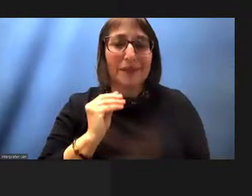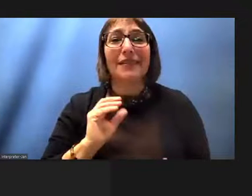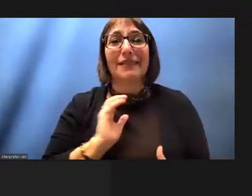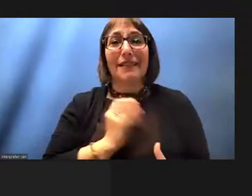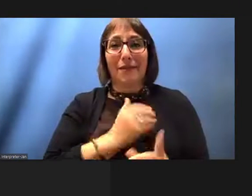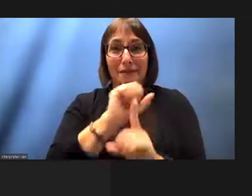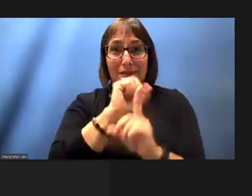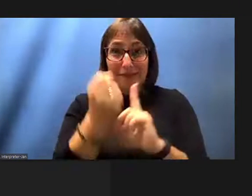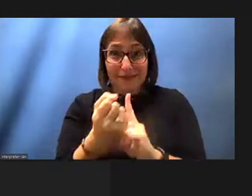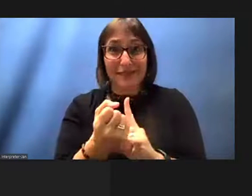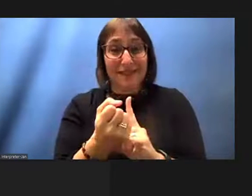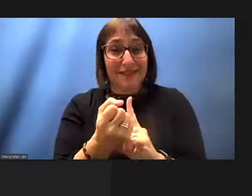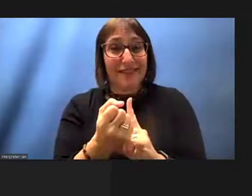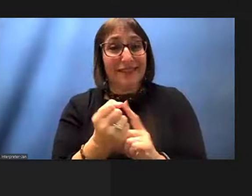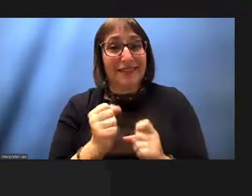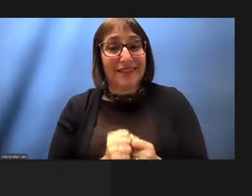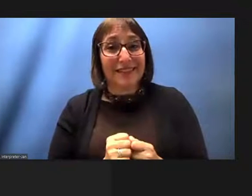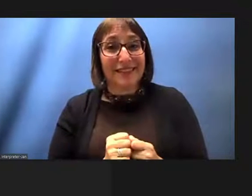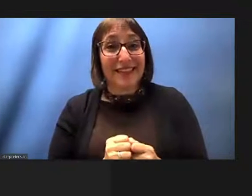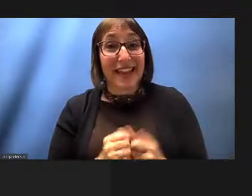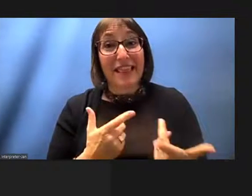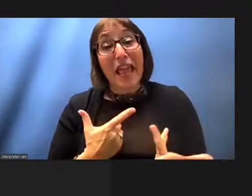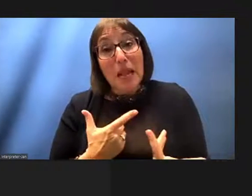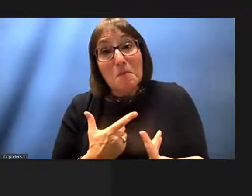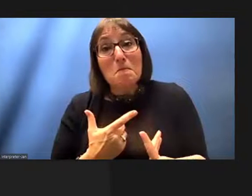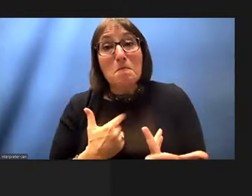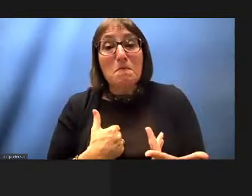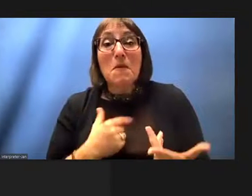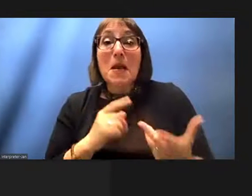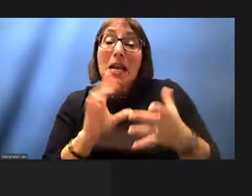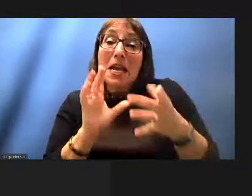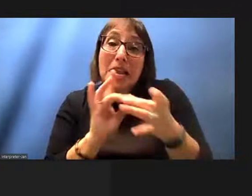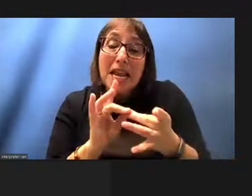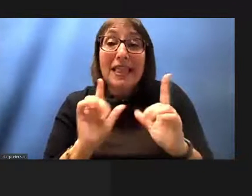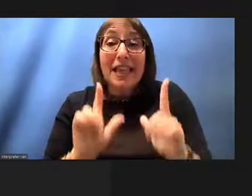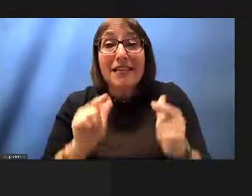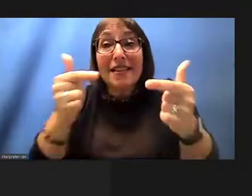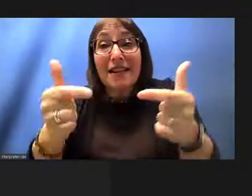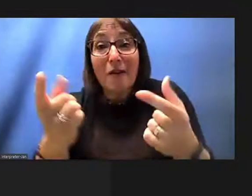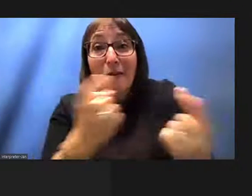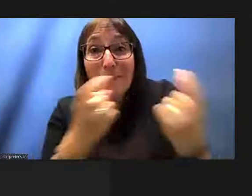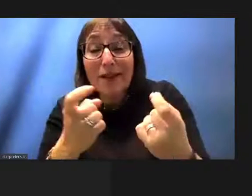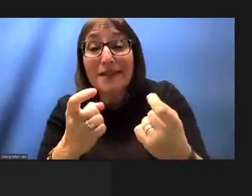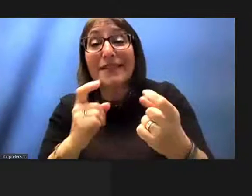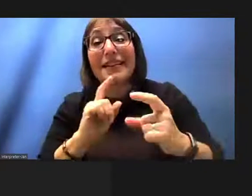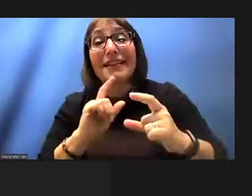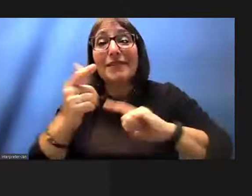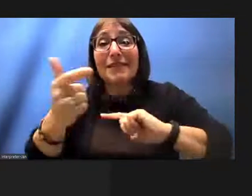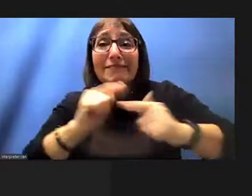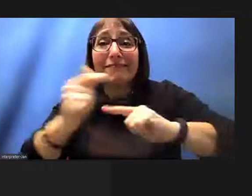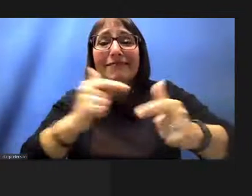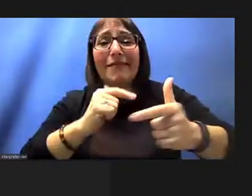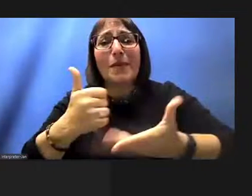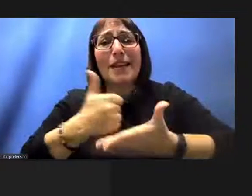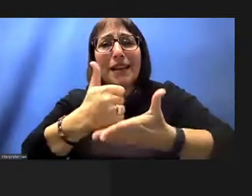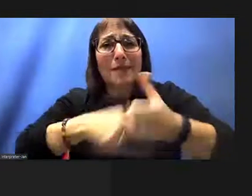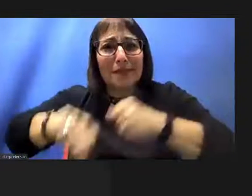and our answers hopefully we can possibly assist one another so